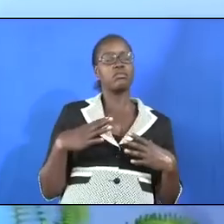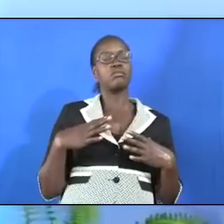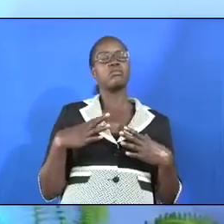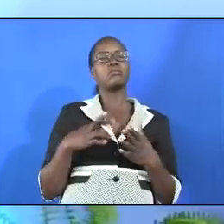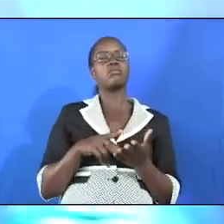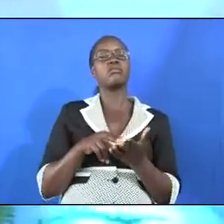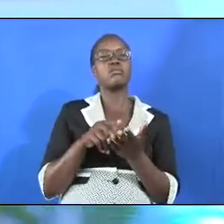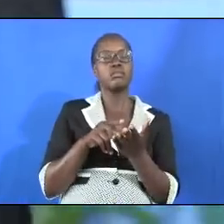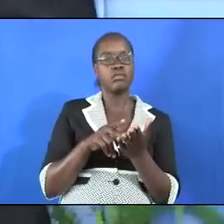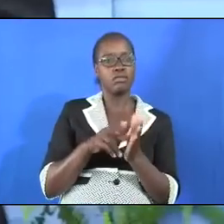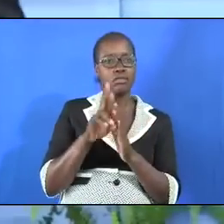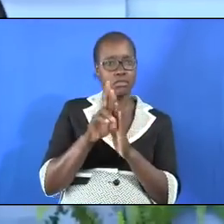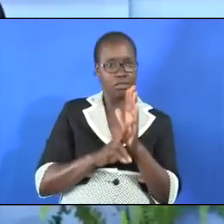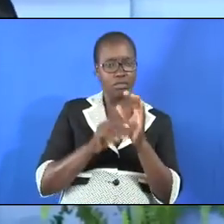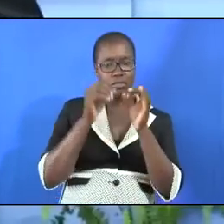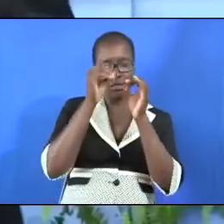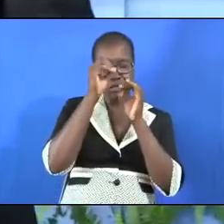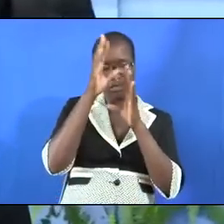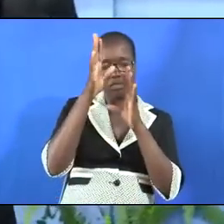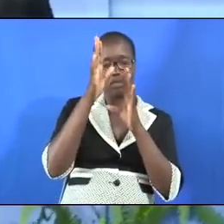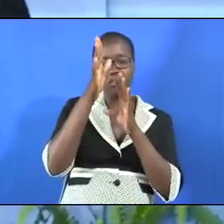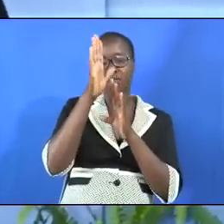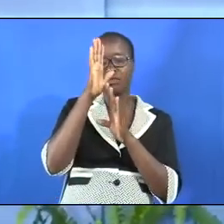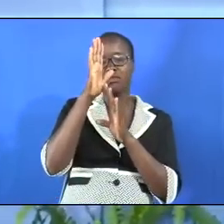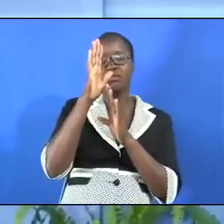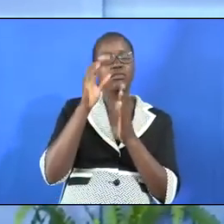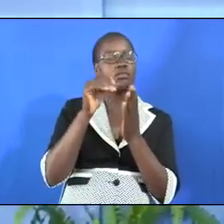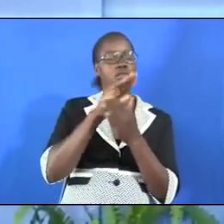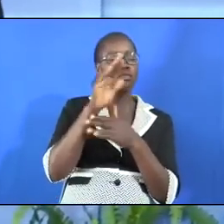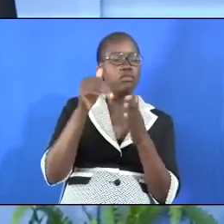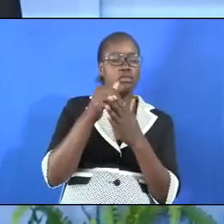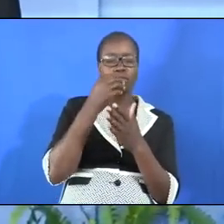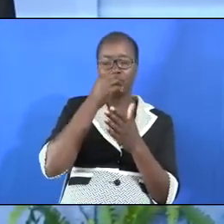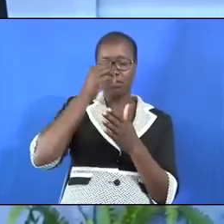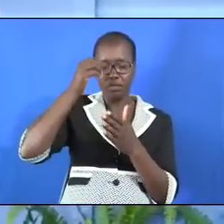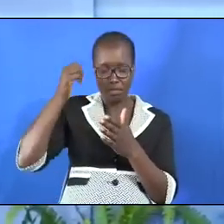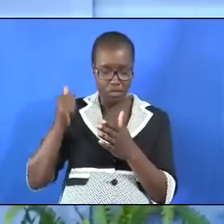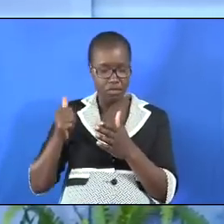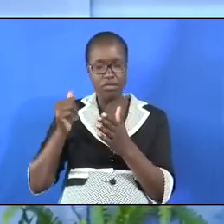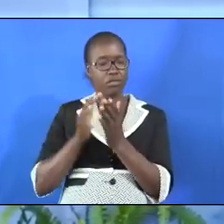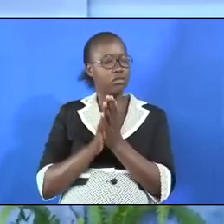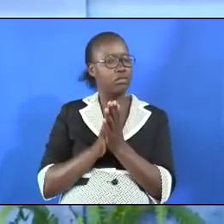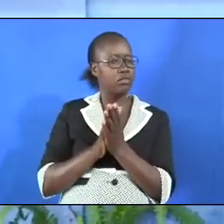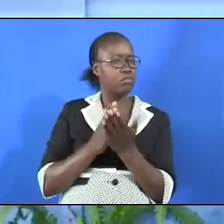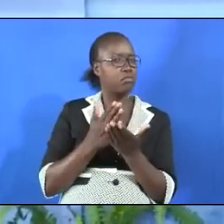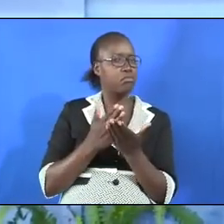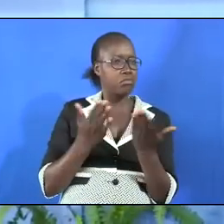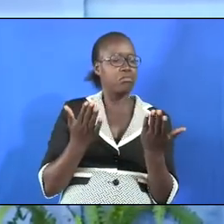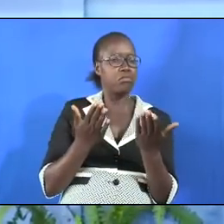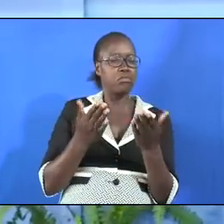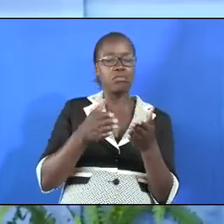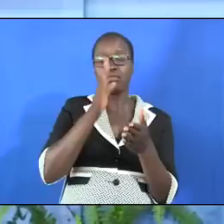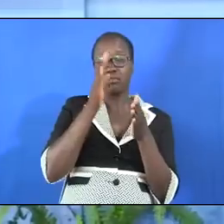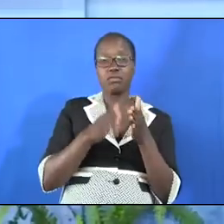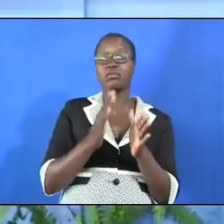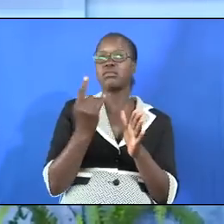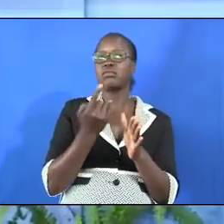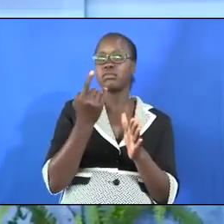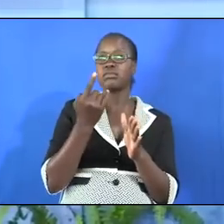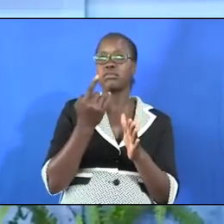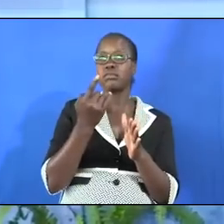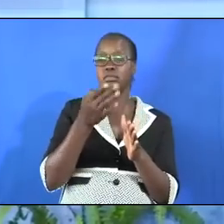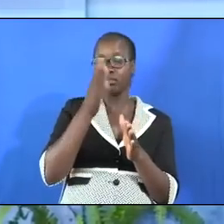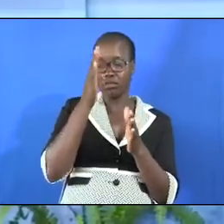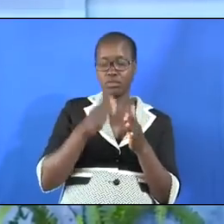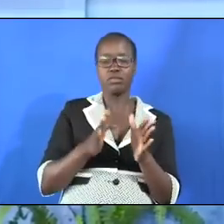some of the instructions of God God will have them all rebuked and God will have us know that God's way is